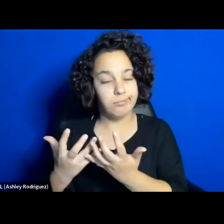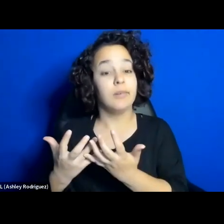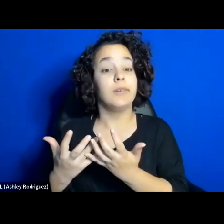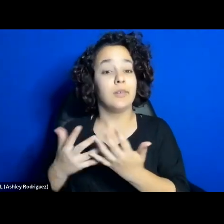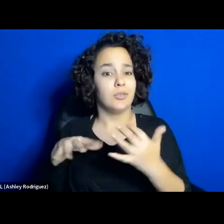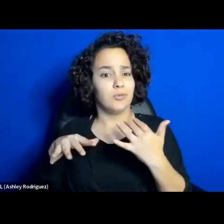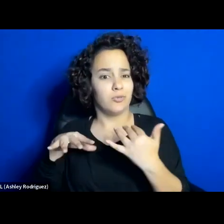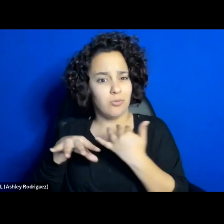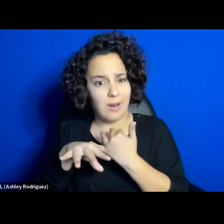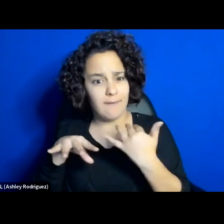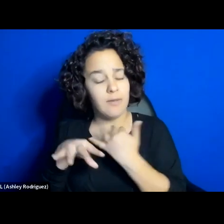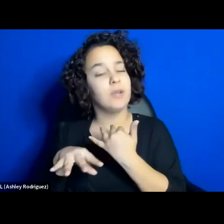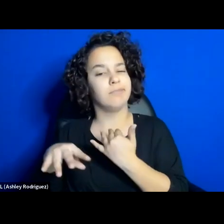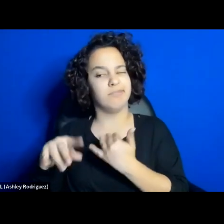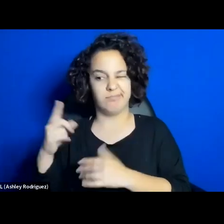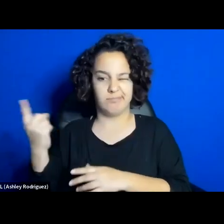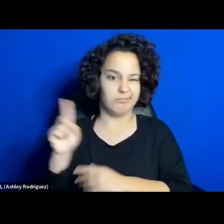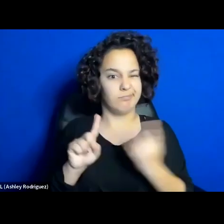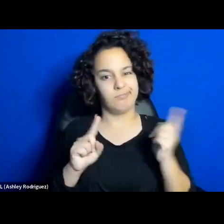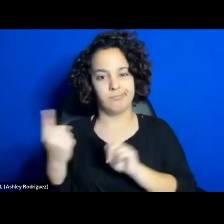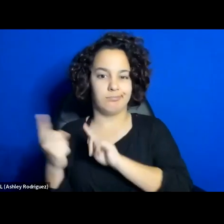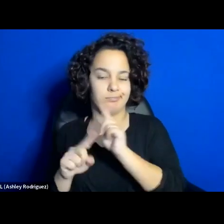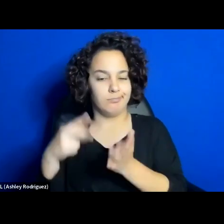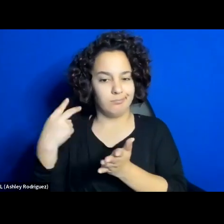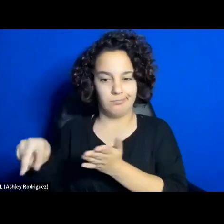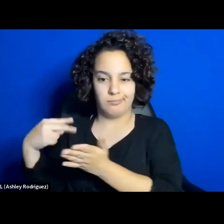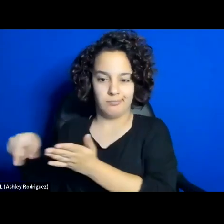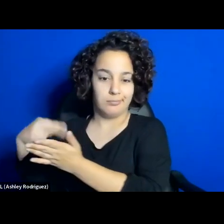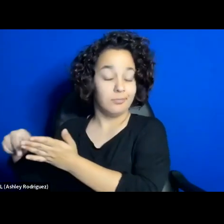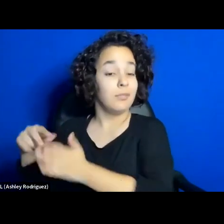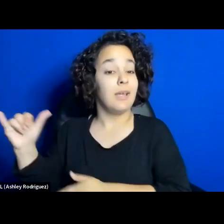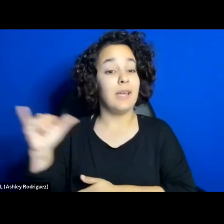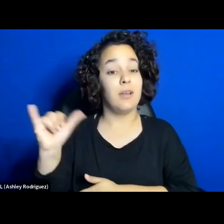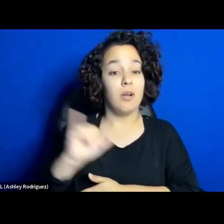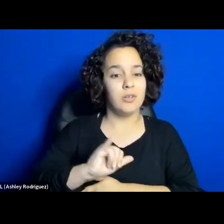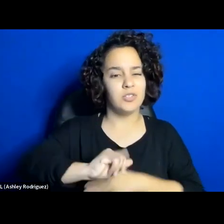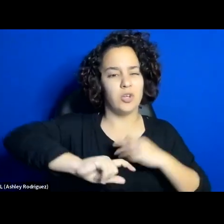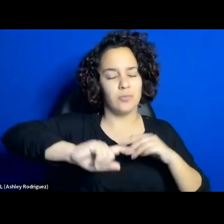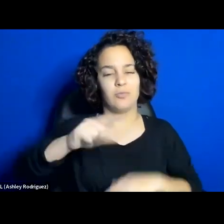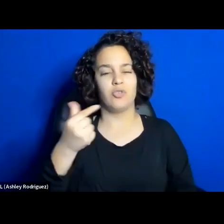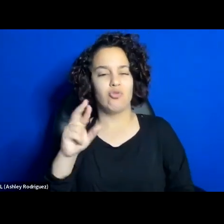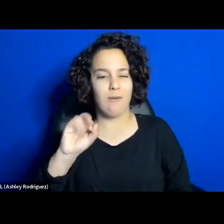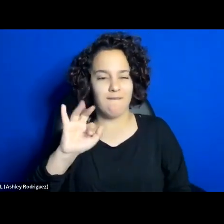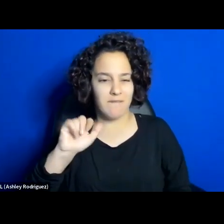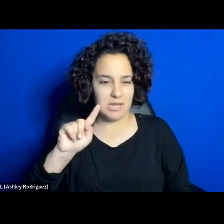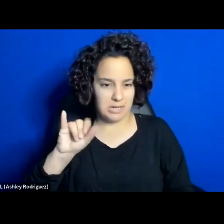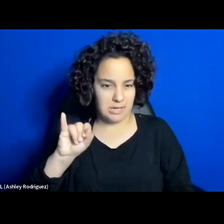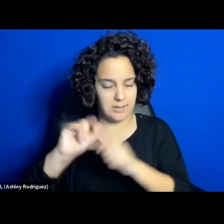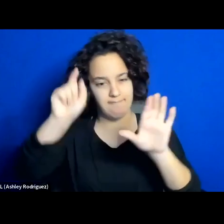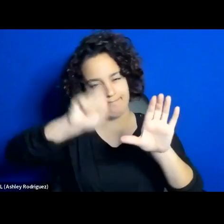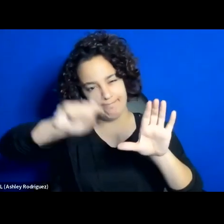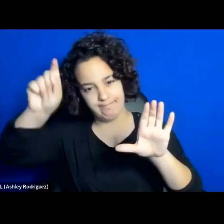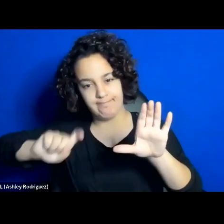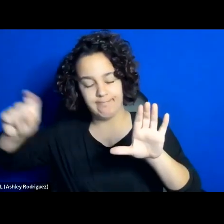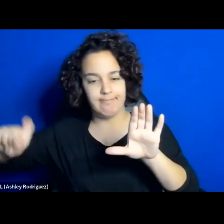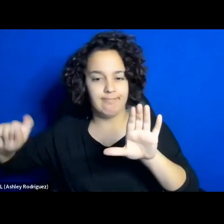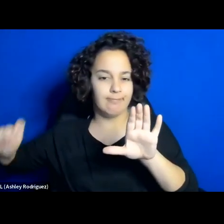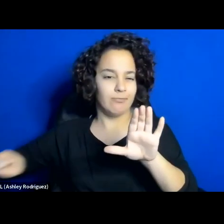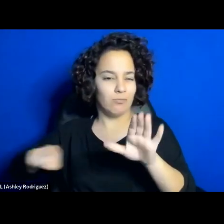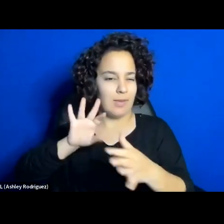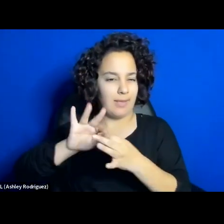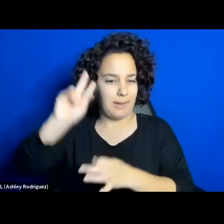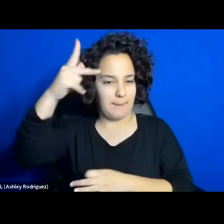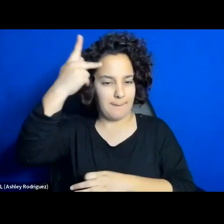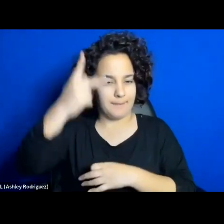cutting hair in public, and drawing political graffiti. In digital space, protesters create and share innovative digital